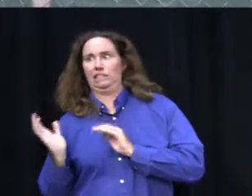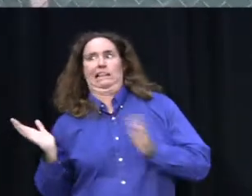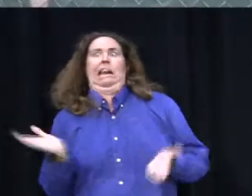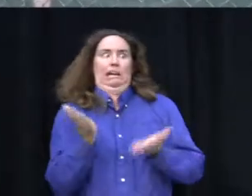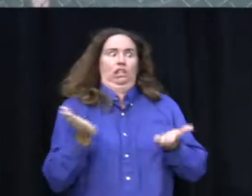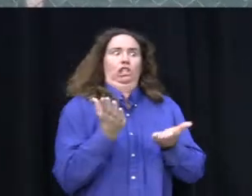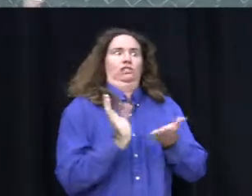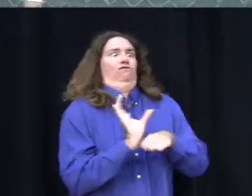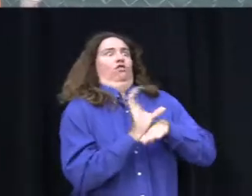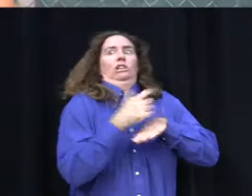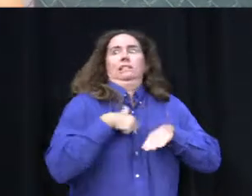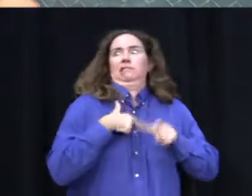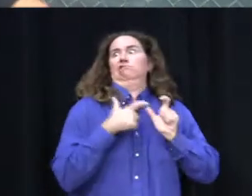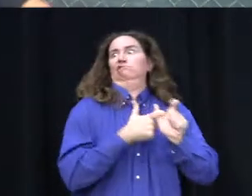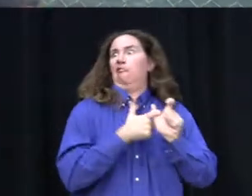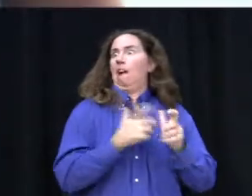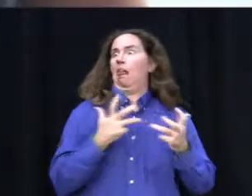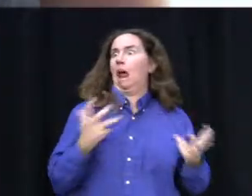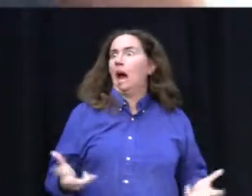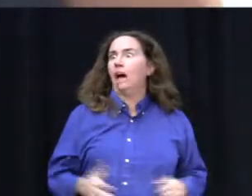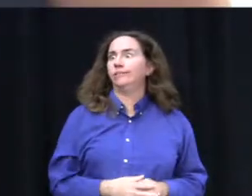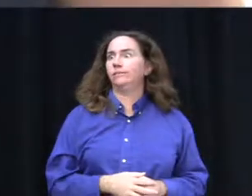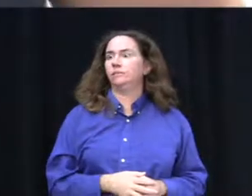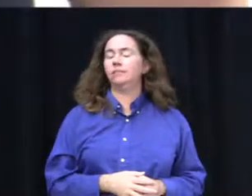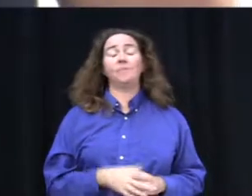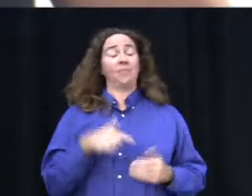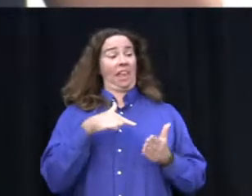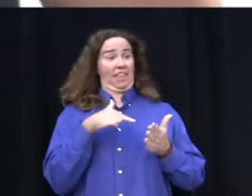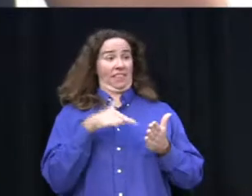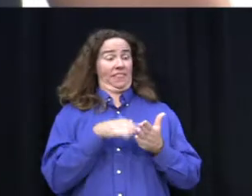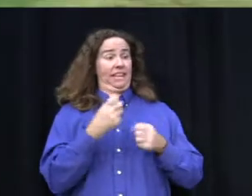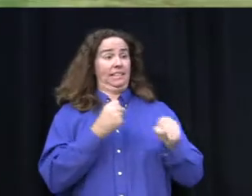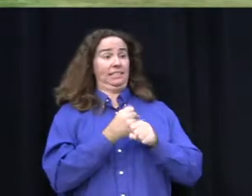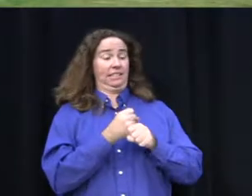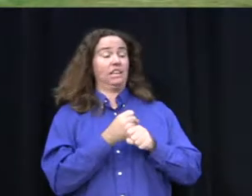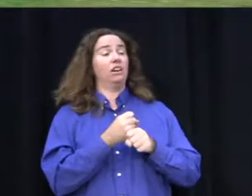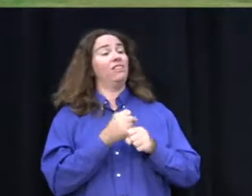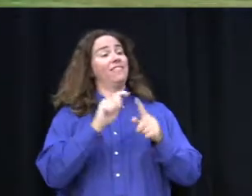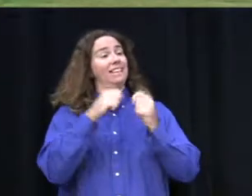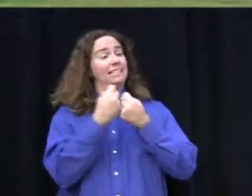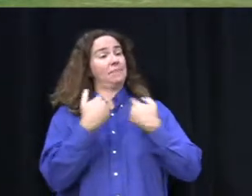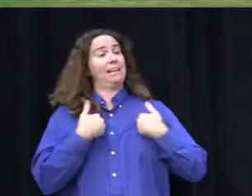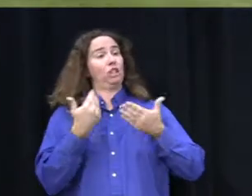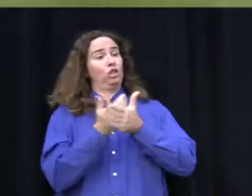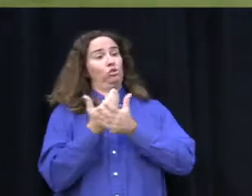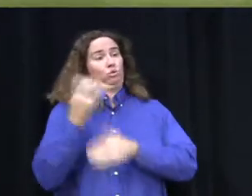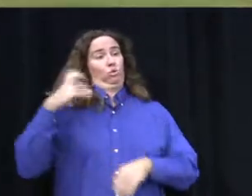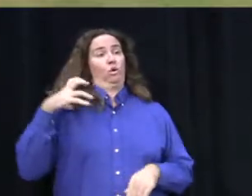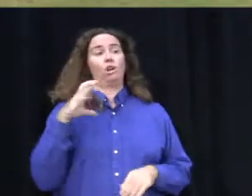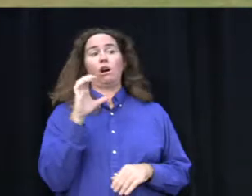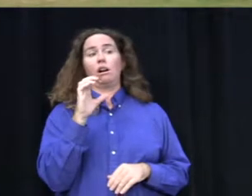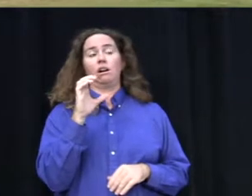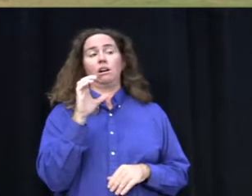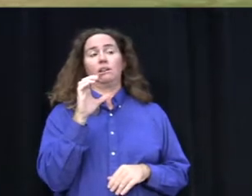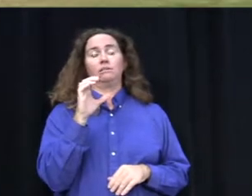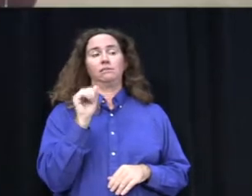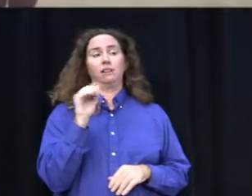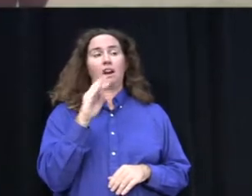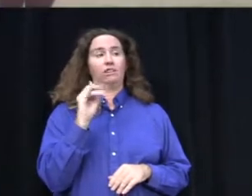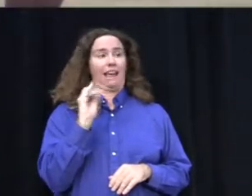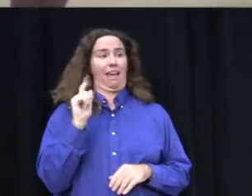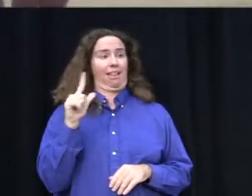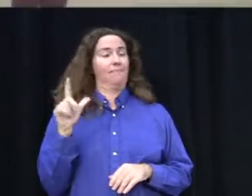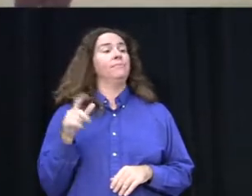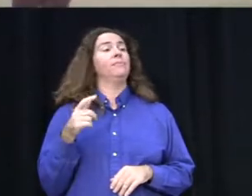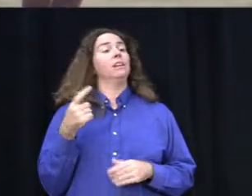more and makes us run a whole lot. This year, the Madison field hockey team has a new coach, Nicole Cardone. She was a former student